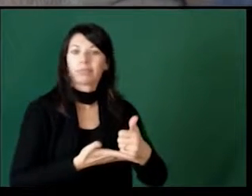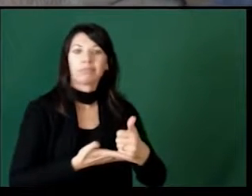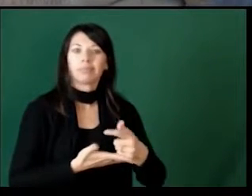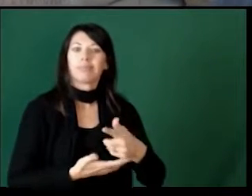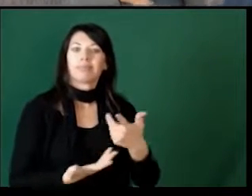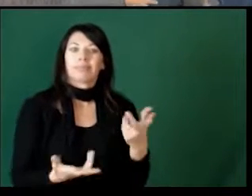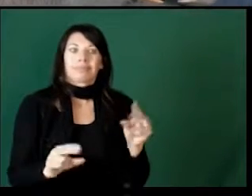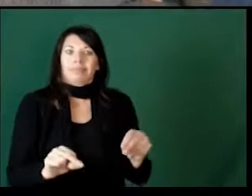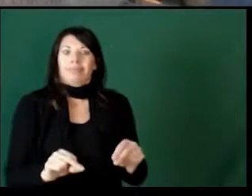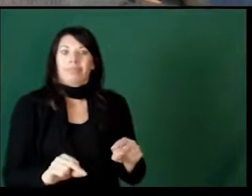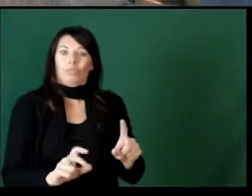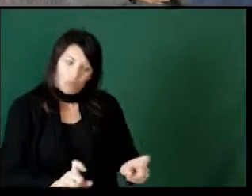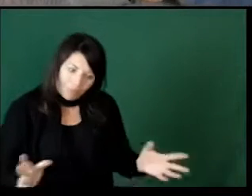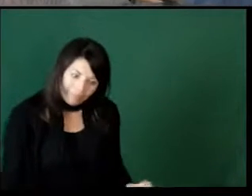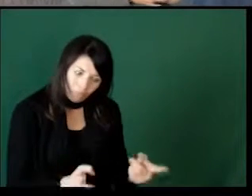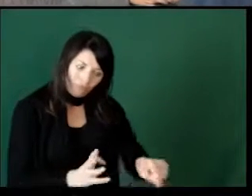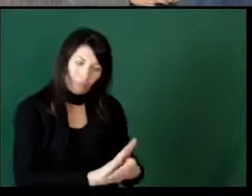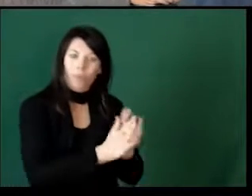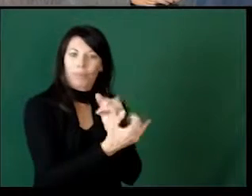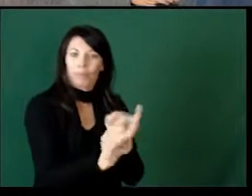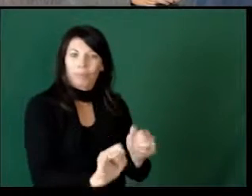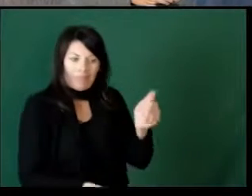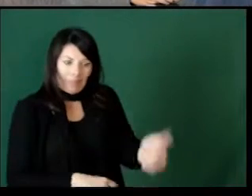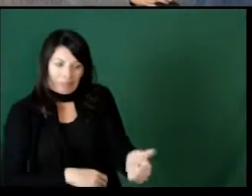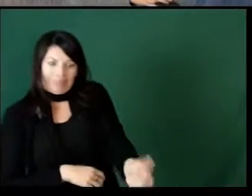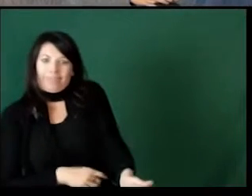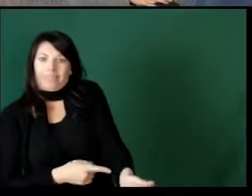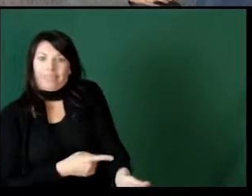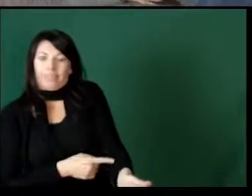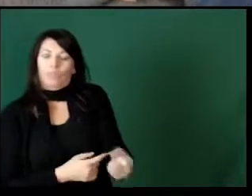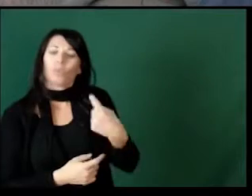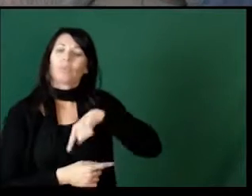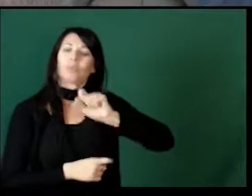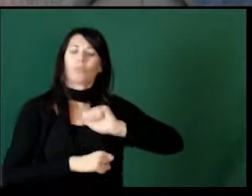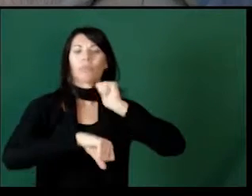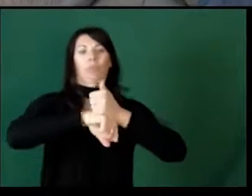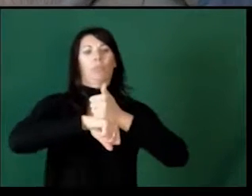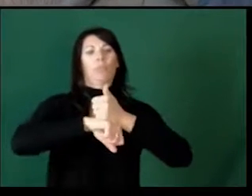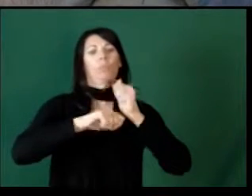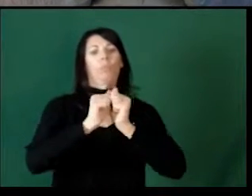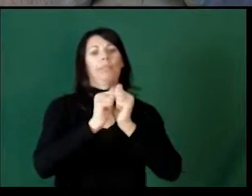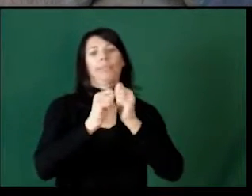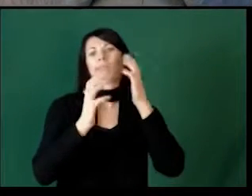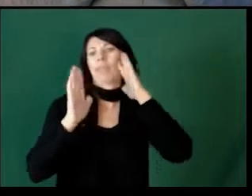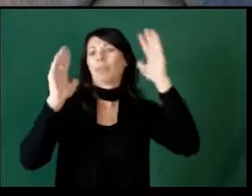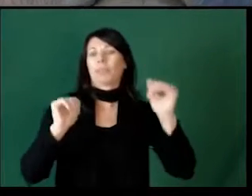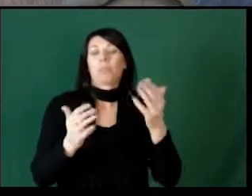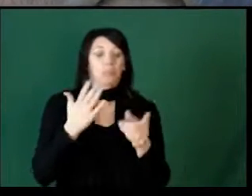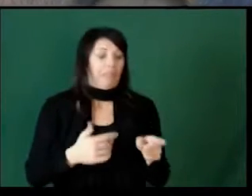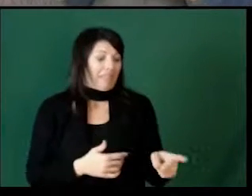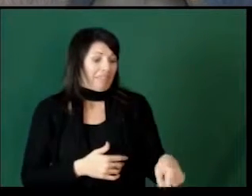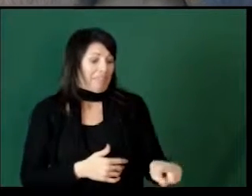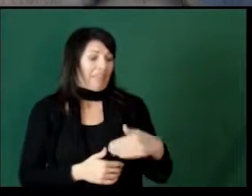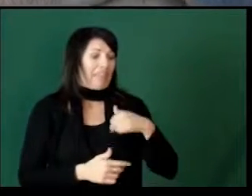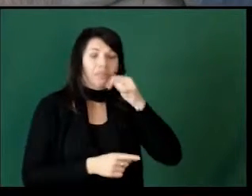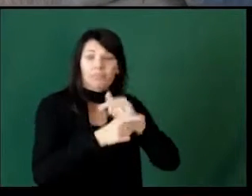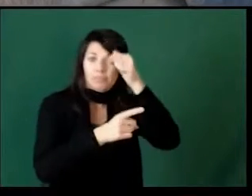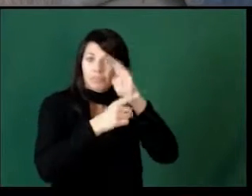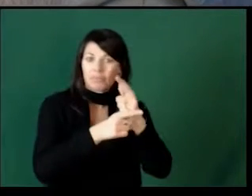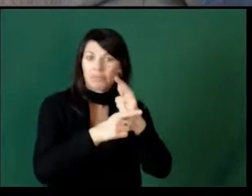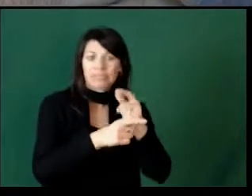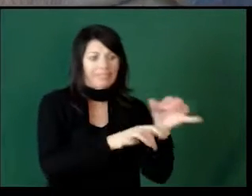not really encouraging them to be independent. So coming up with some of those limits that we would expect if they have siblings,